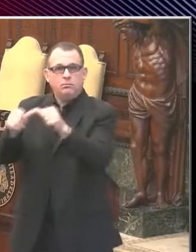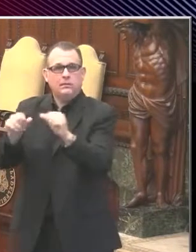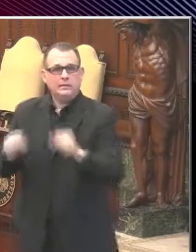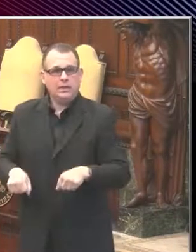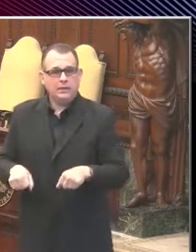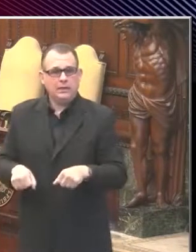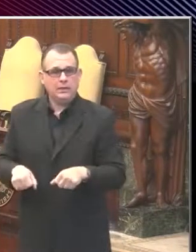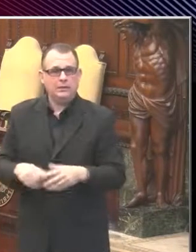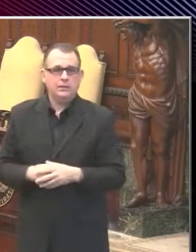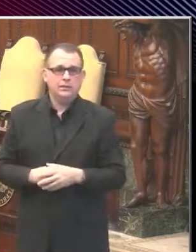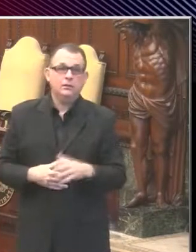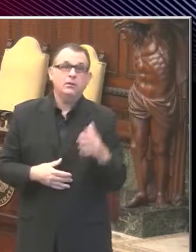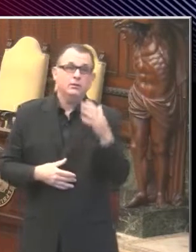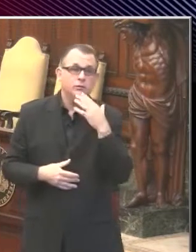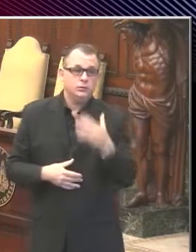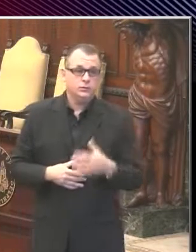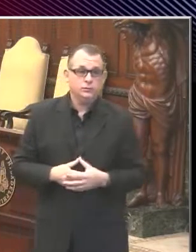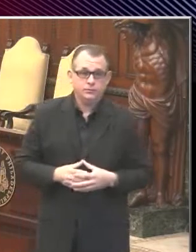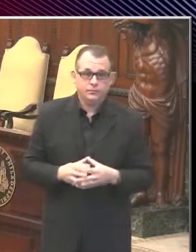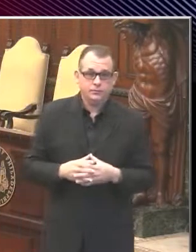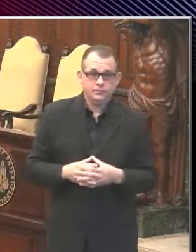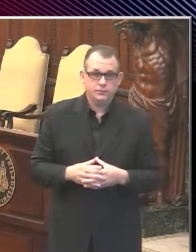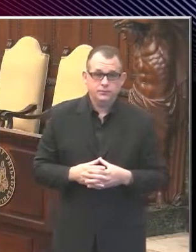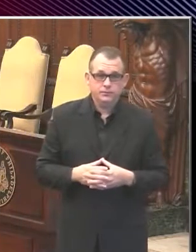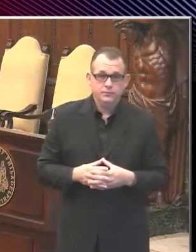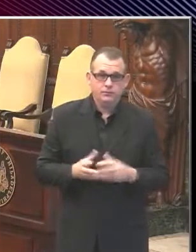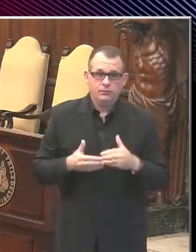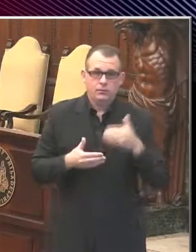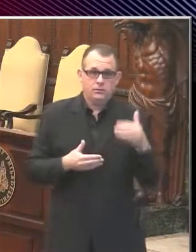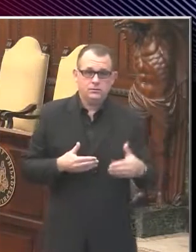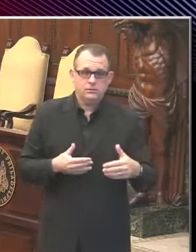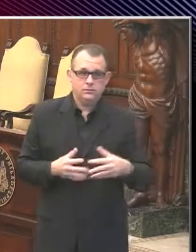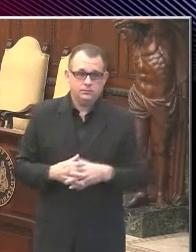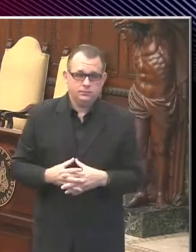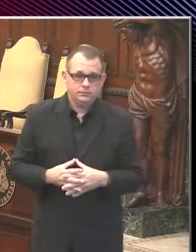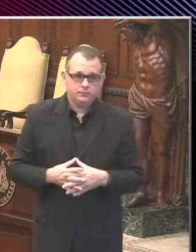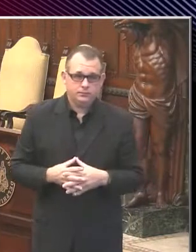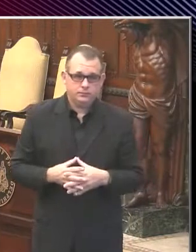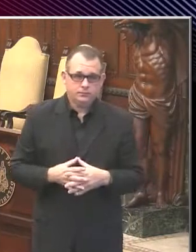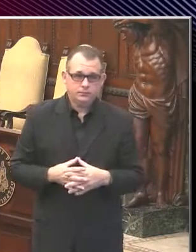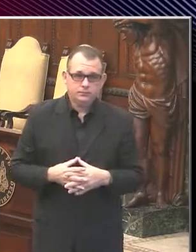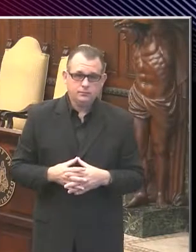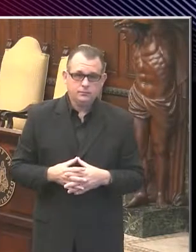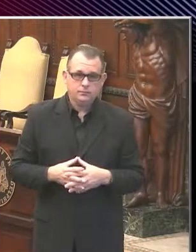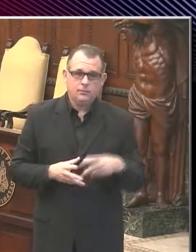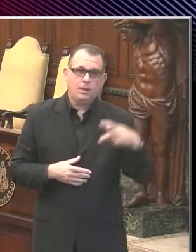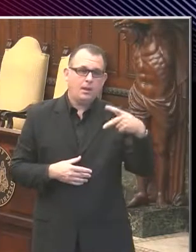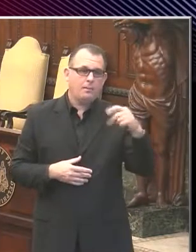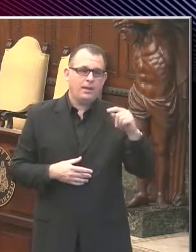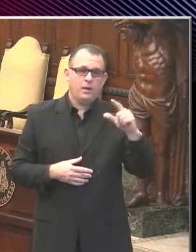that's all I have. Thanks so much. Thanks, Kennedy. Let's go now to Pat Loeb of KYW Radio.